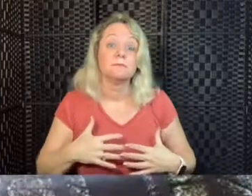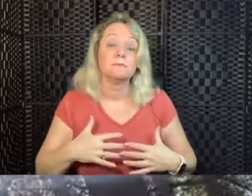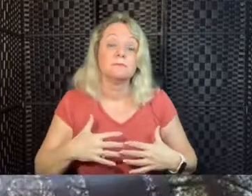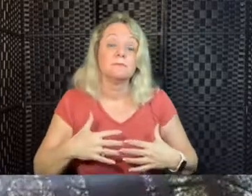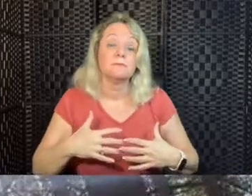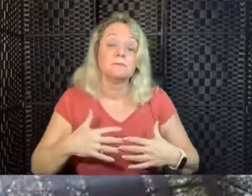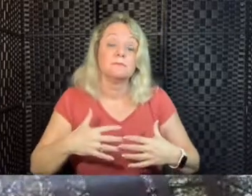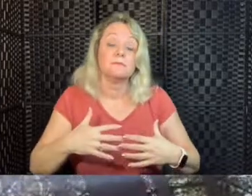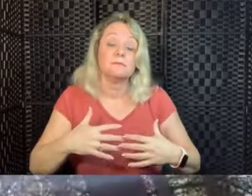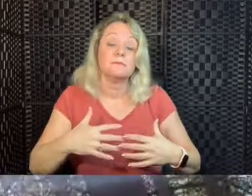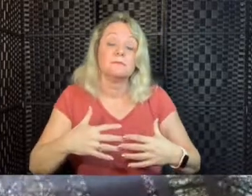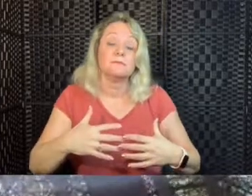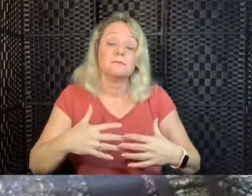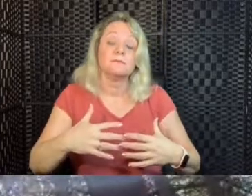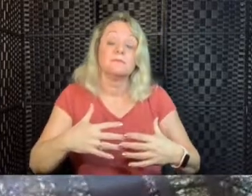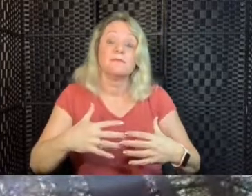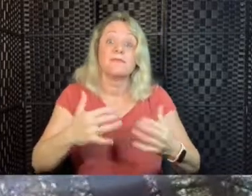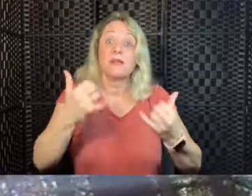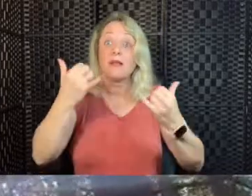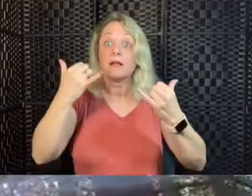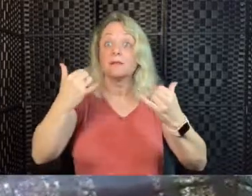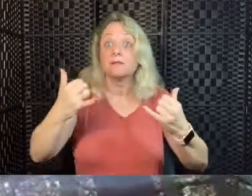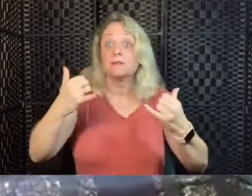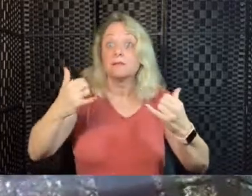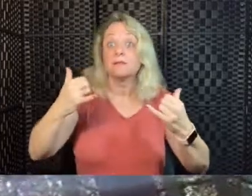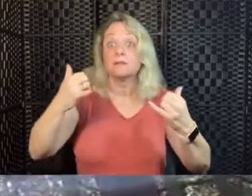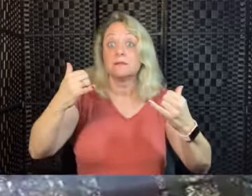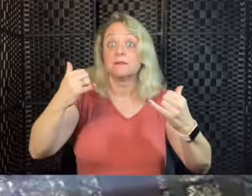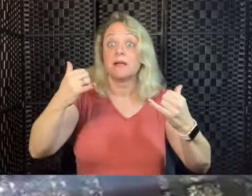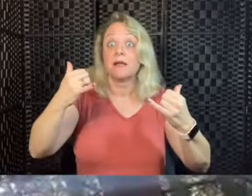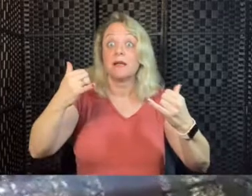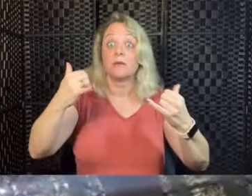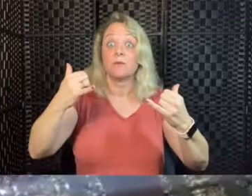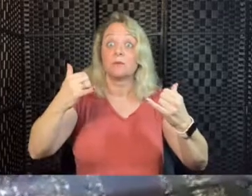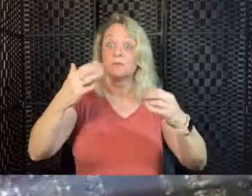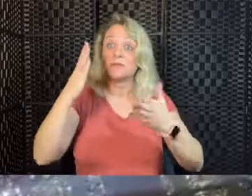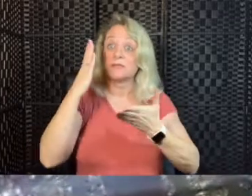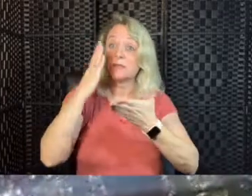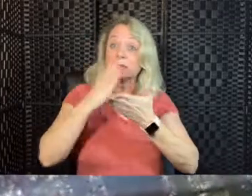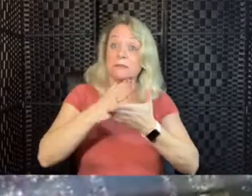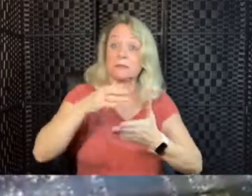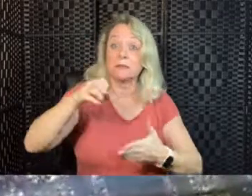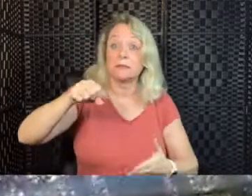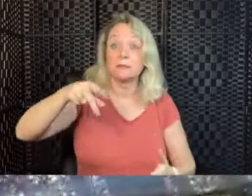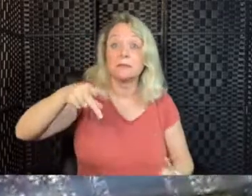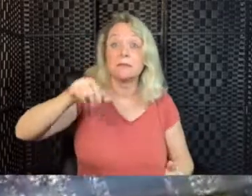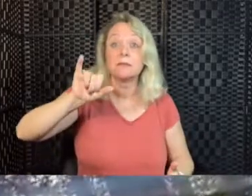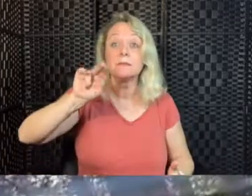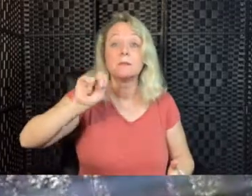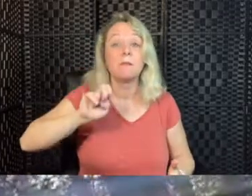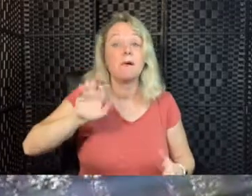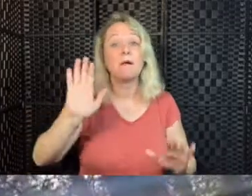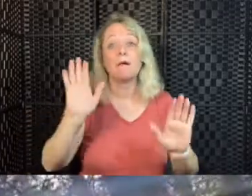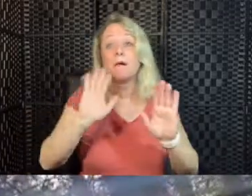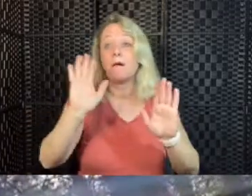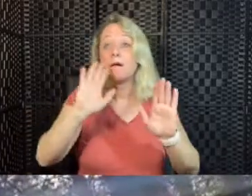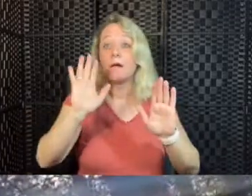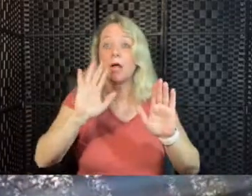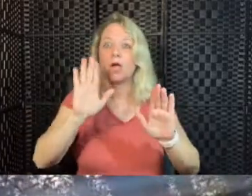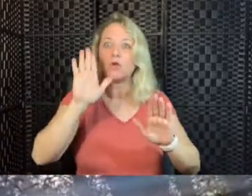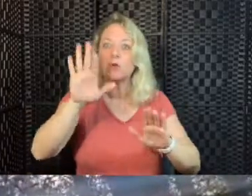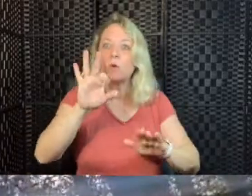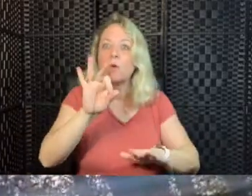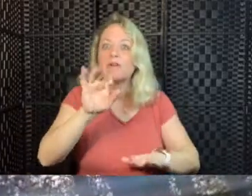As we breathe out, we're taking that breath out and down through our body, through the soles of the feet. Breath in and